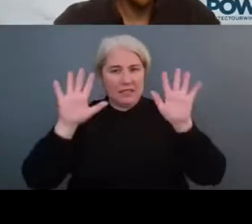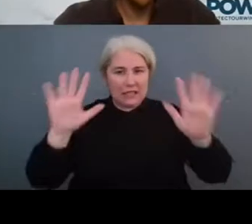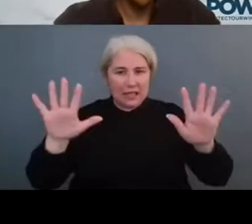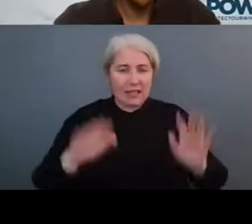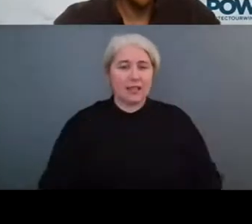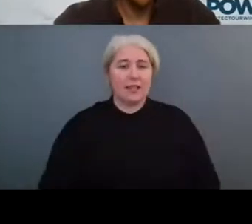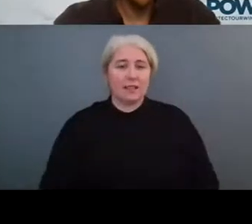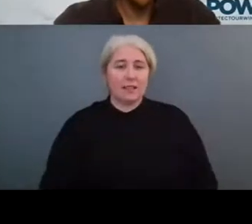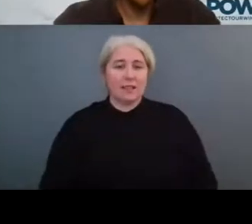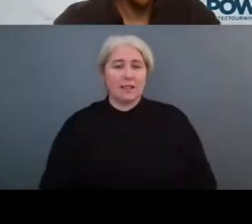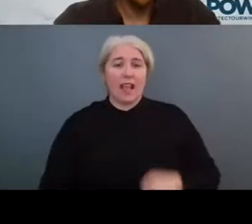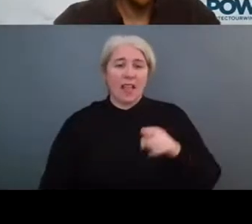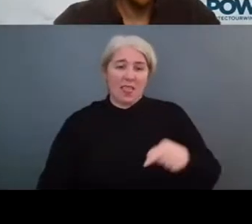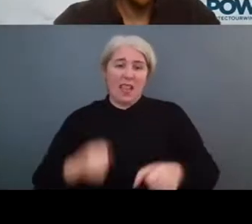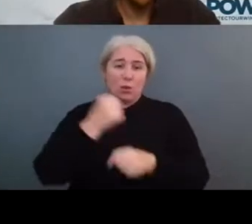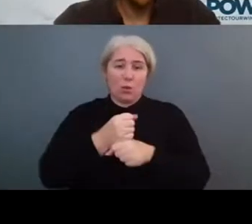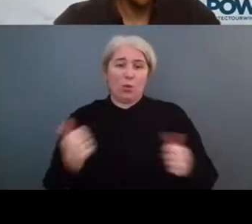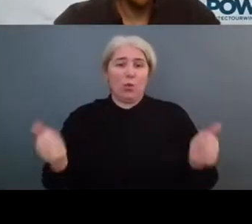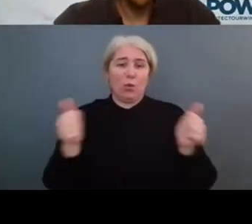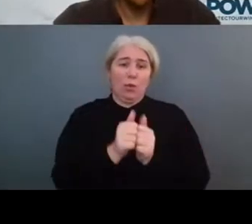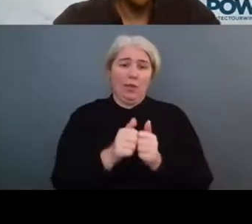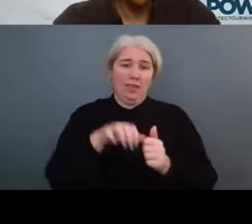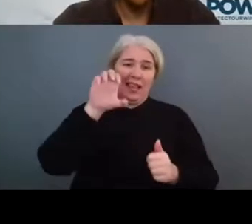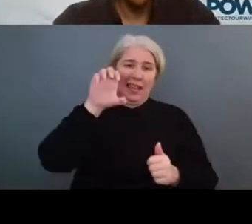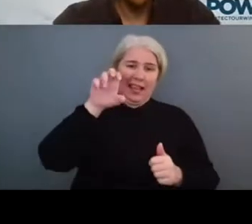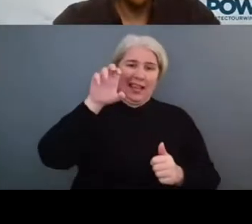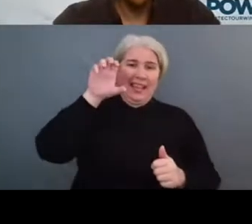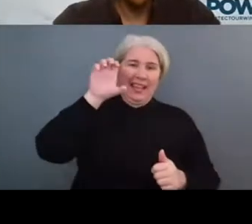with the Europark Federation, as an example.